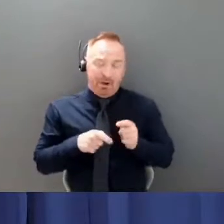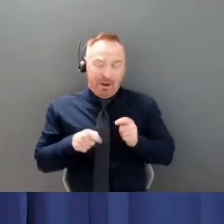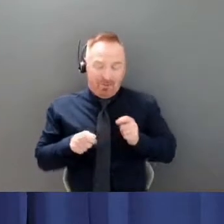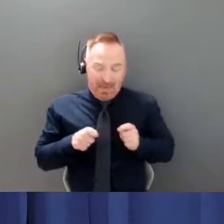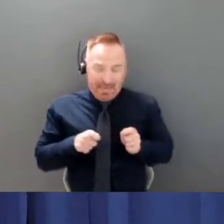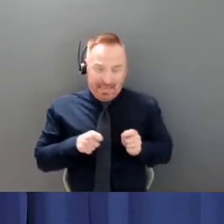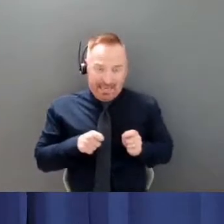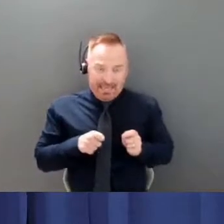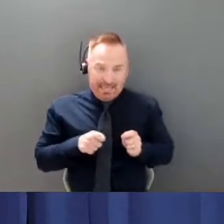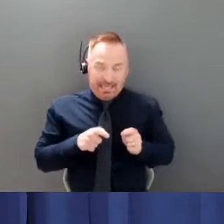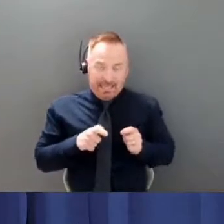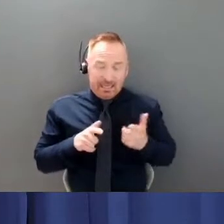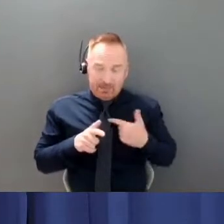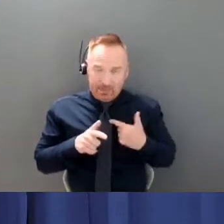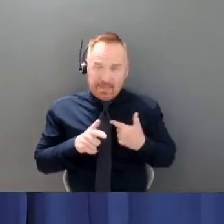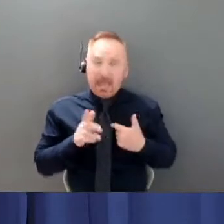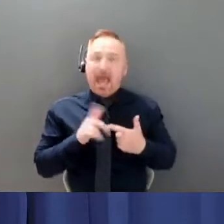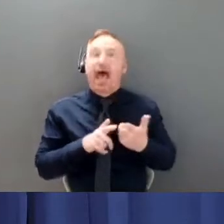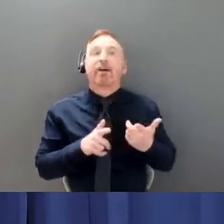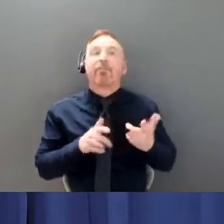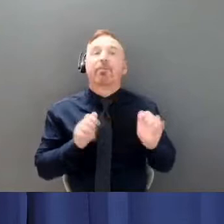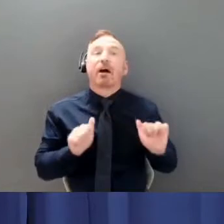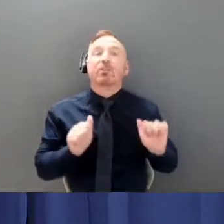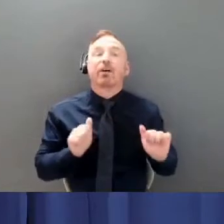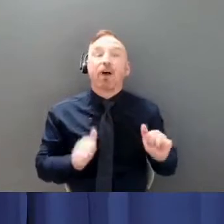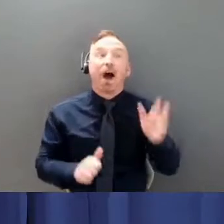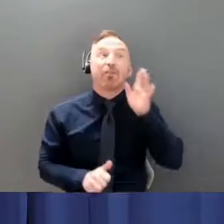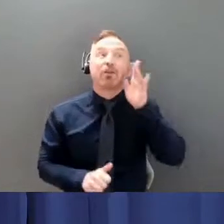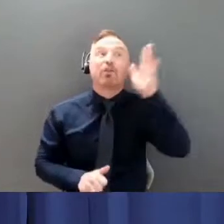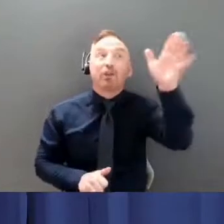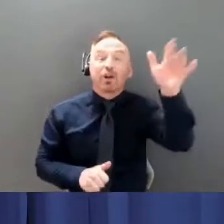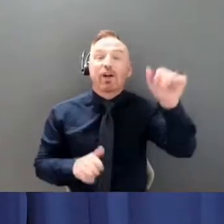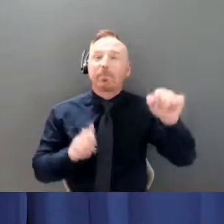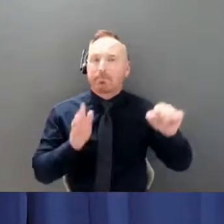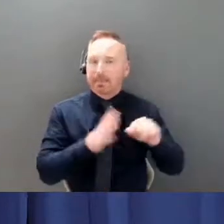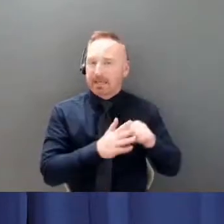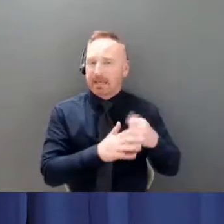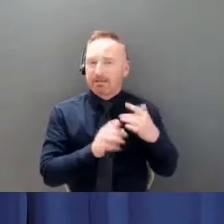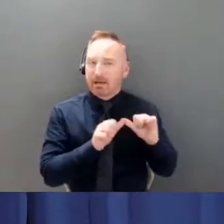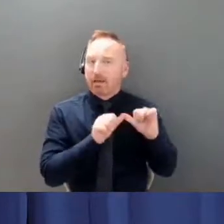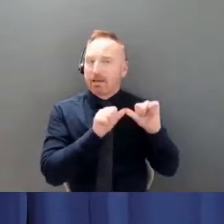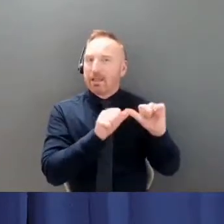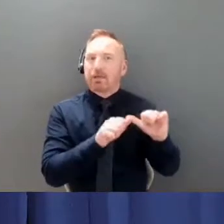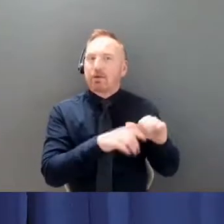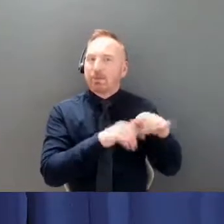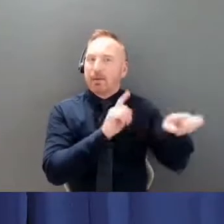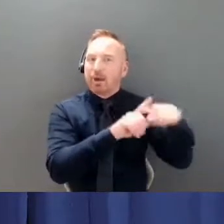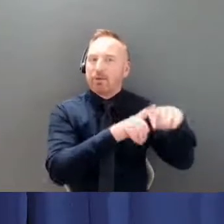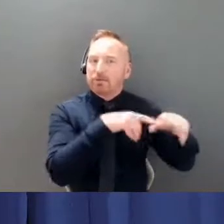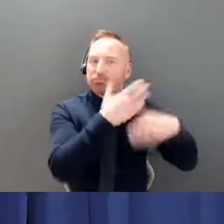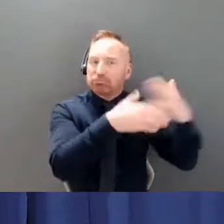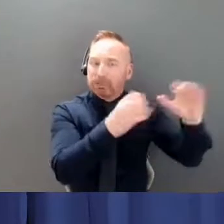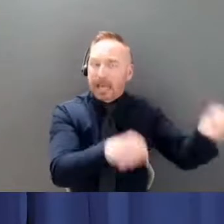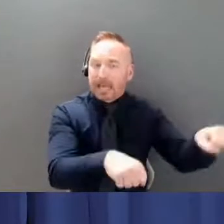we have the chance to buckle down for the next few weeks and get a grip on COVID